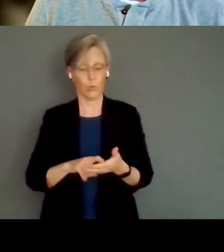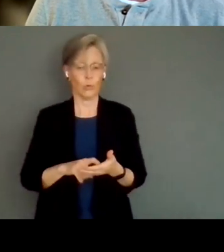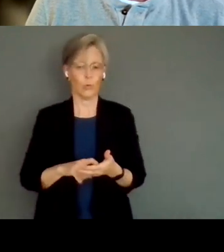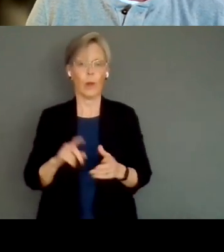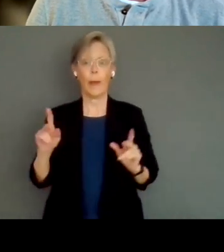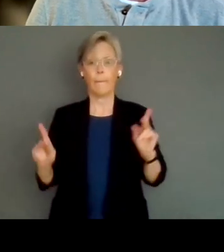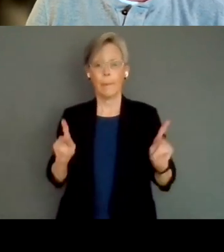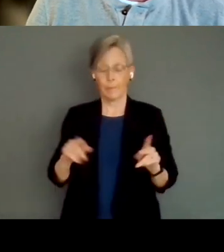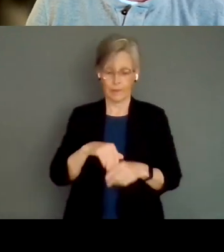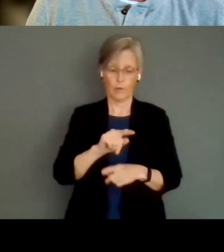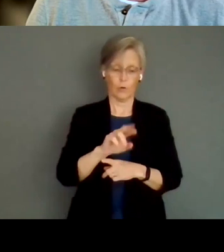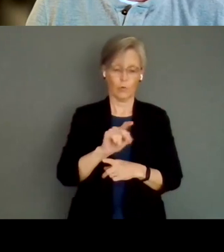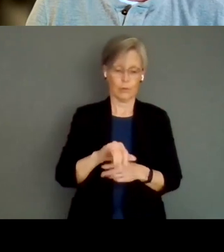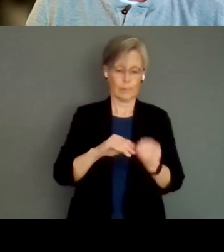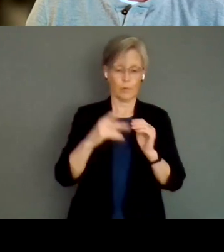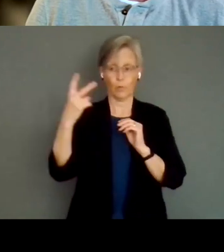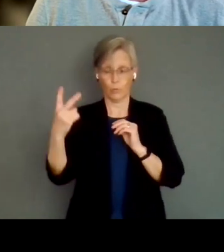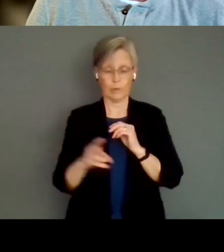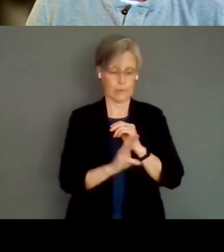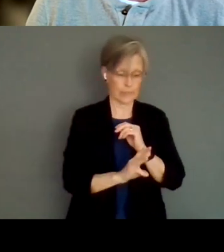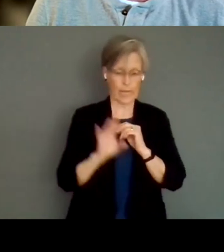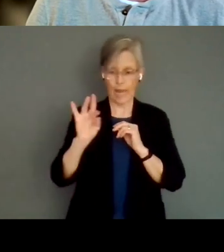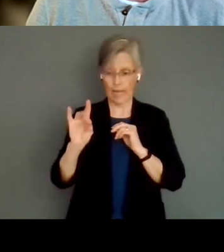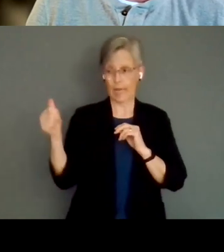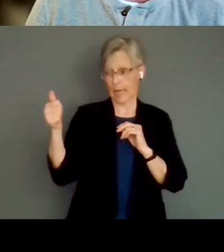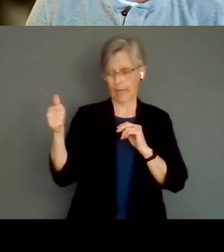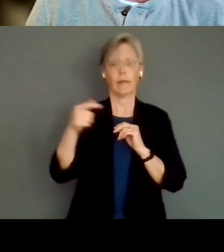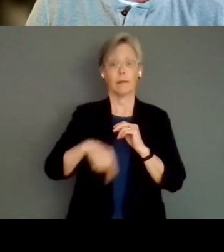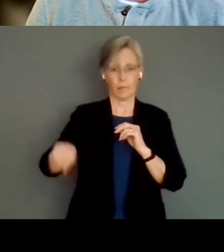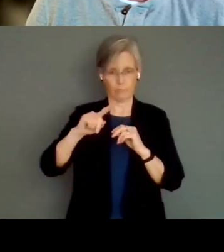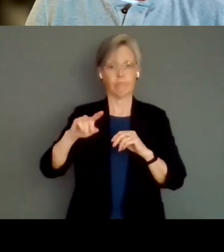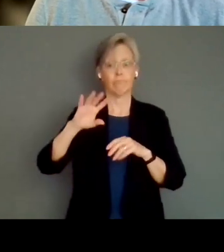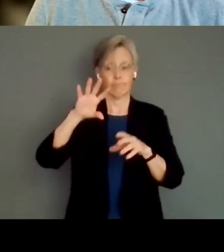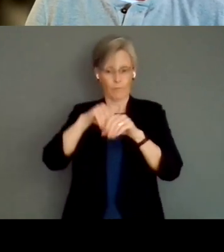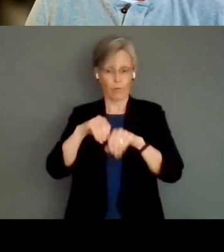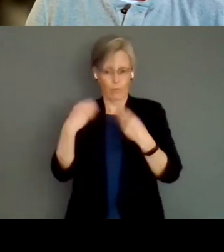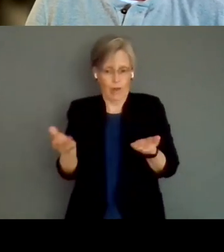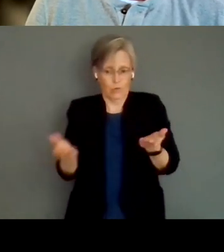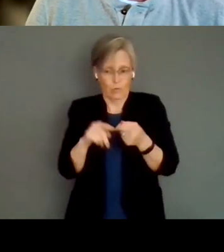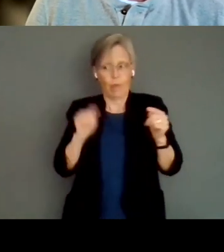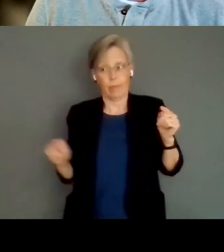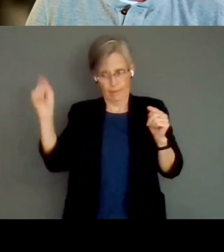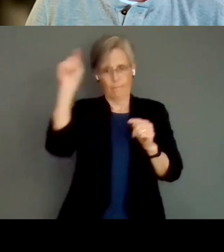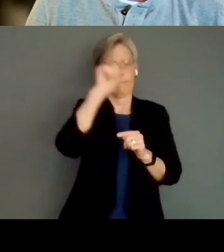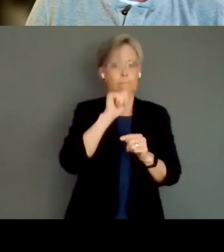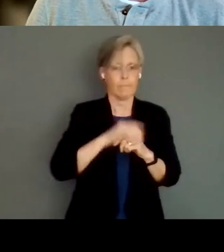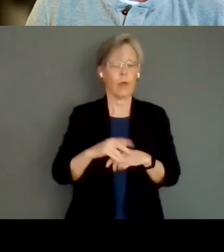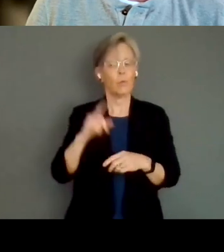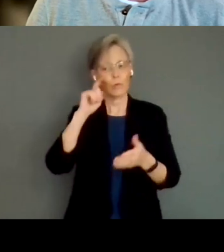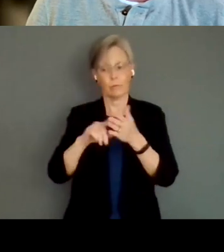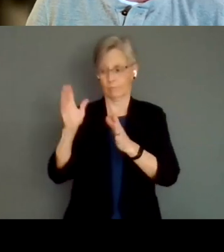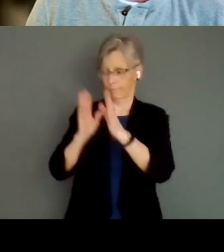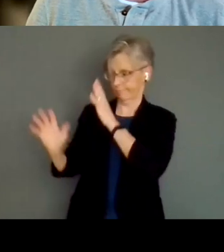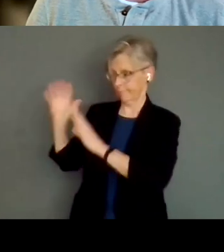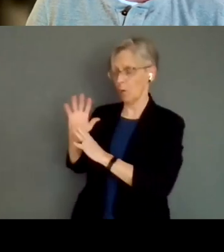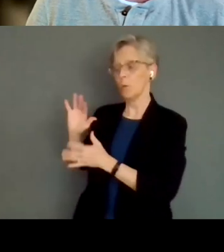treaties two, six, eight, and 10 which we also serve. we recognize the past and ongoing